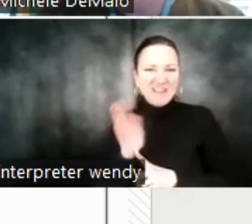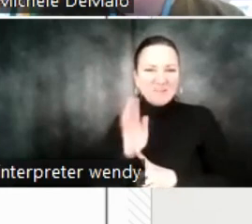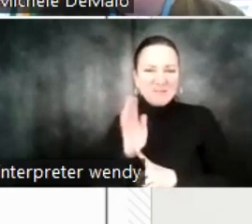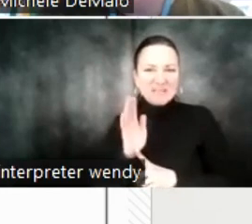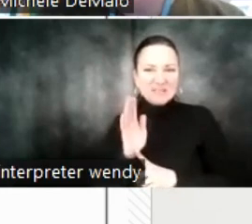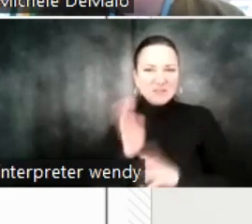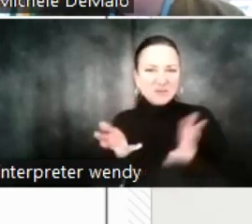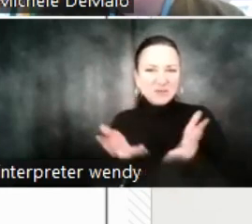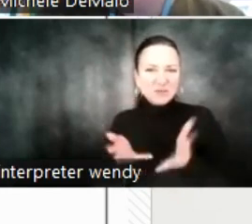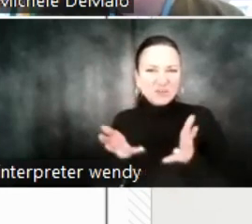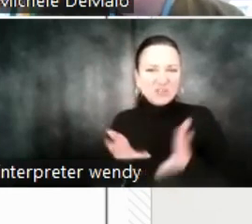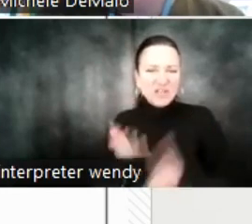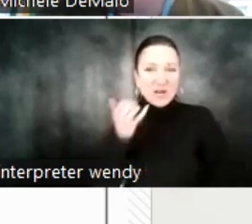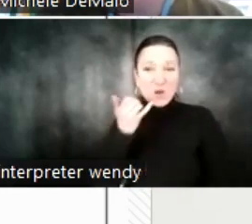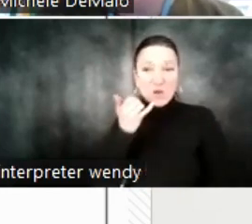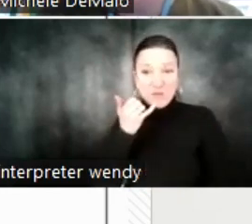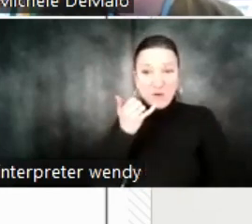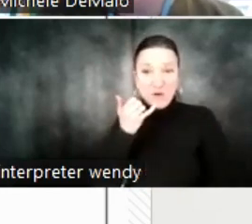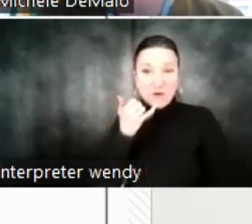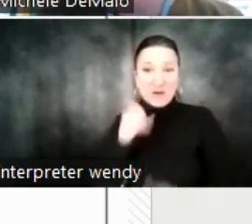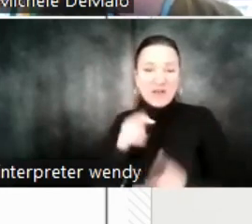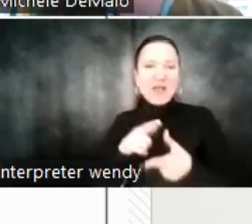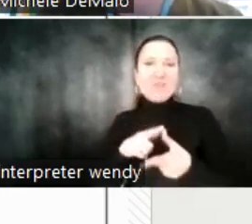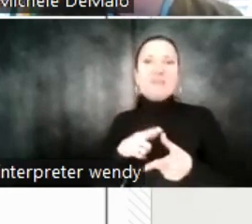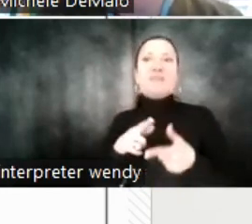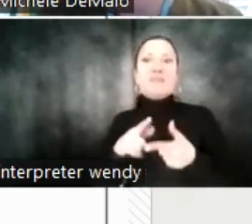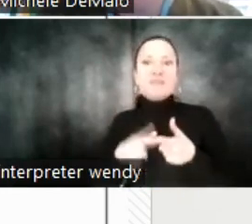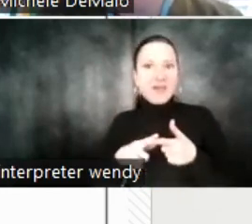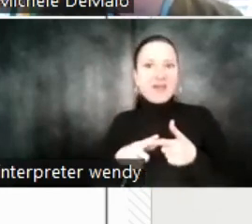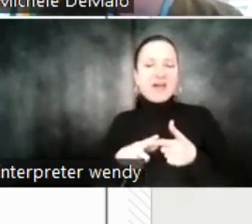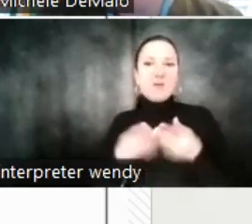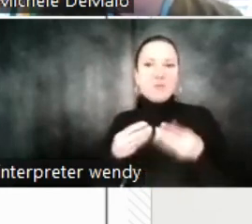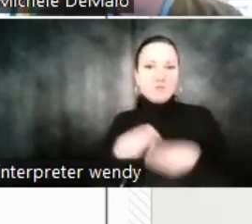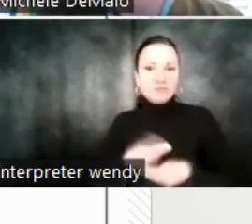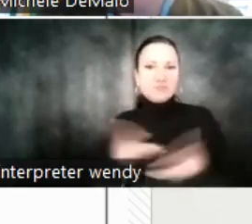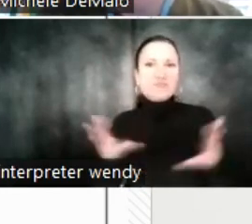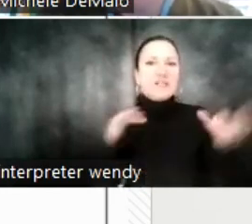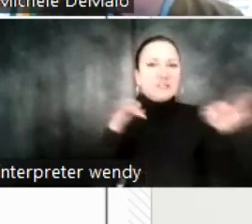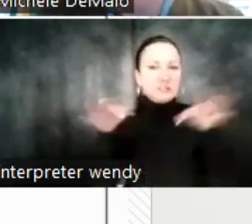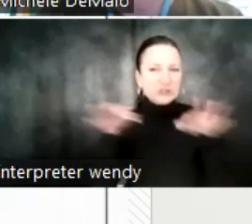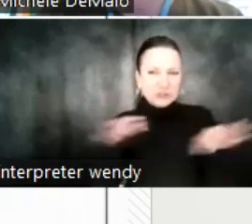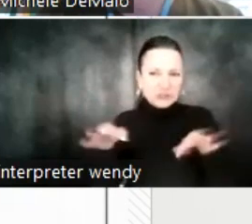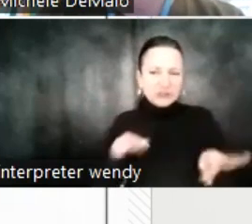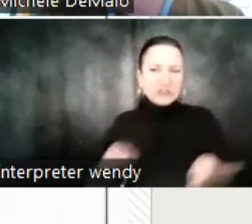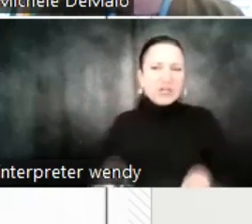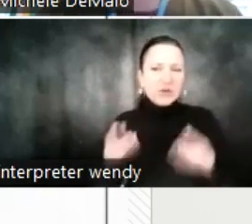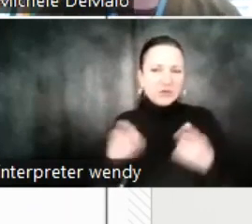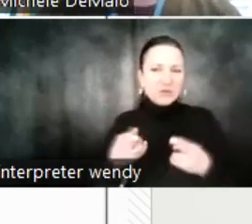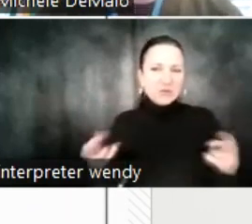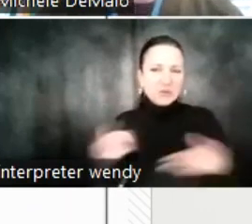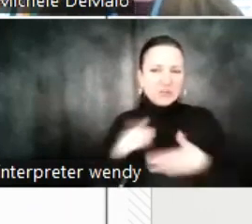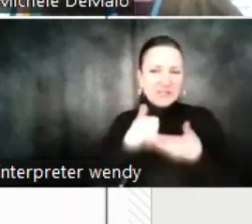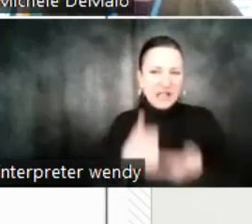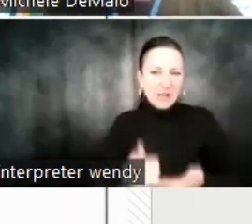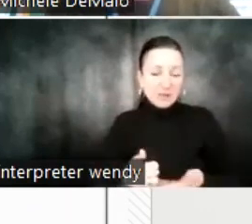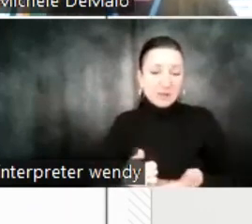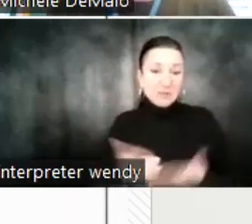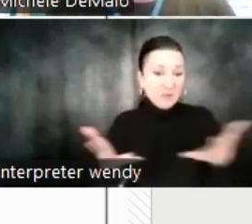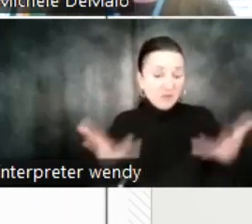and direct you to these resources and help you make sense of them to then share out with your school if you'd like to.